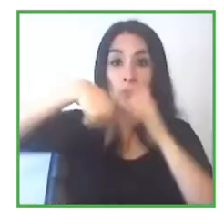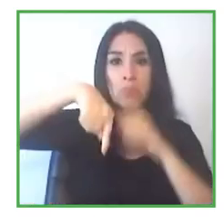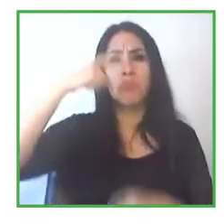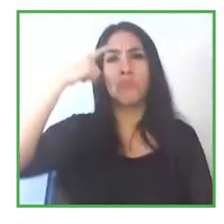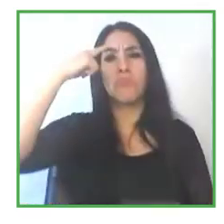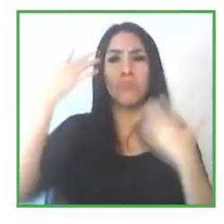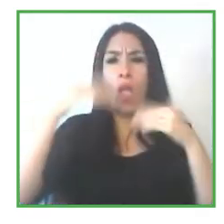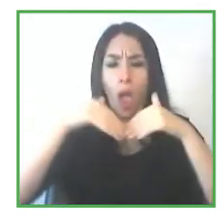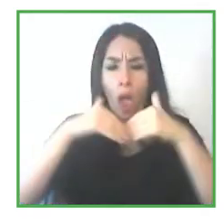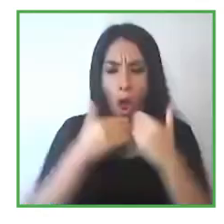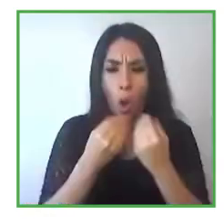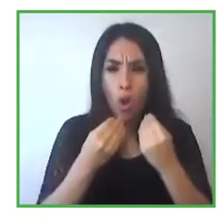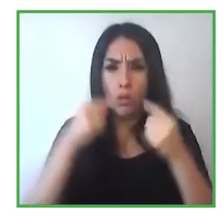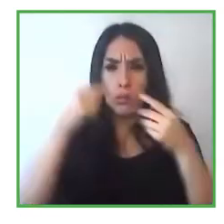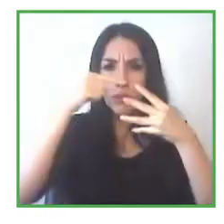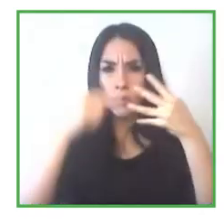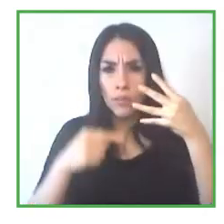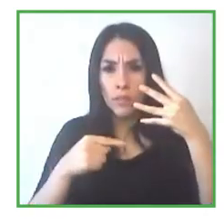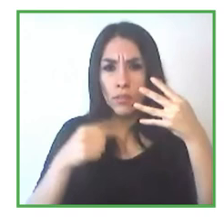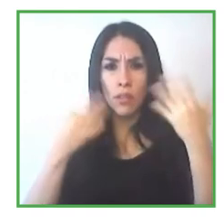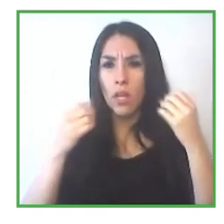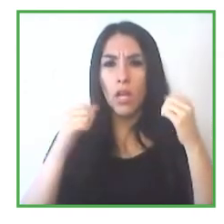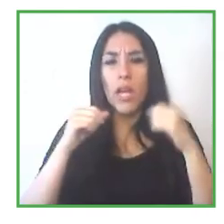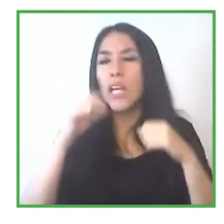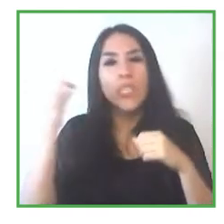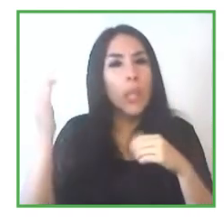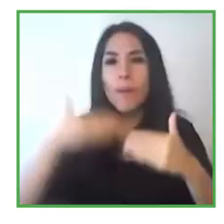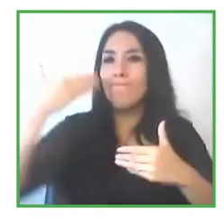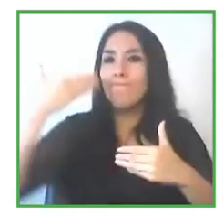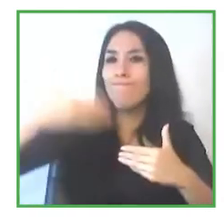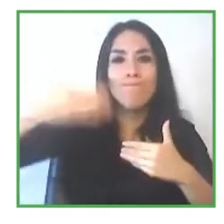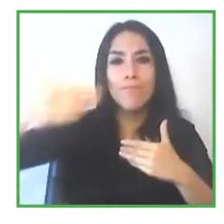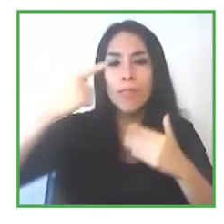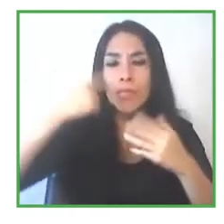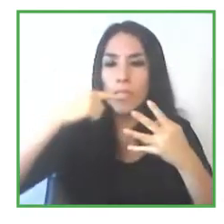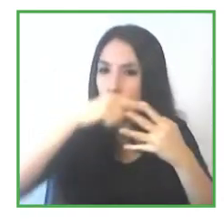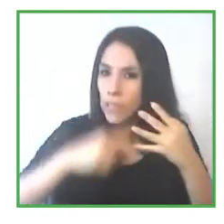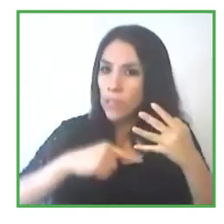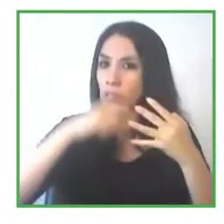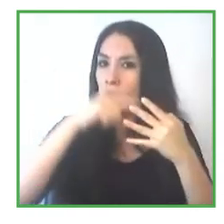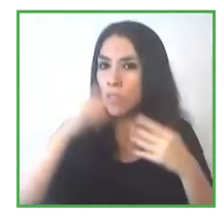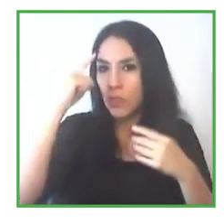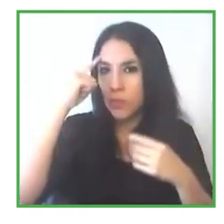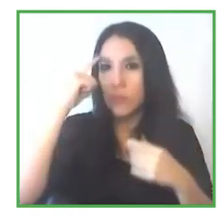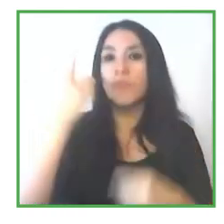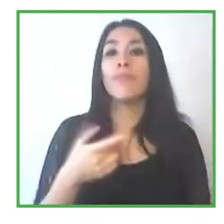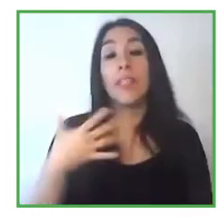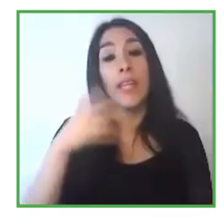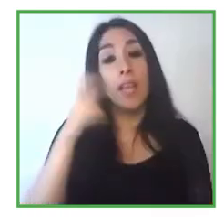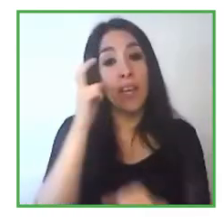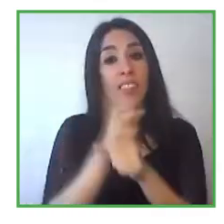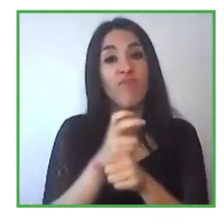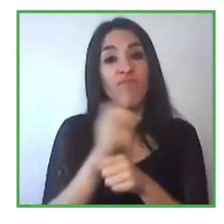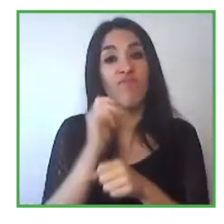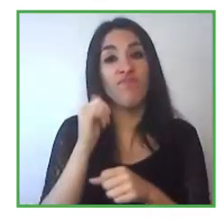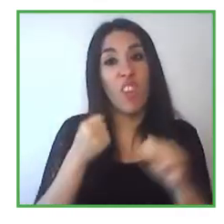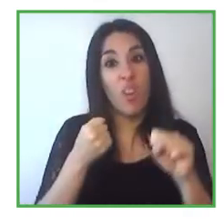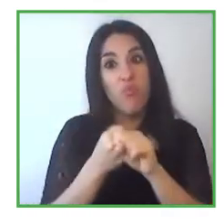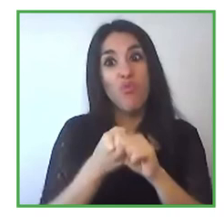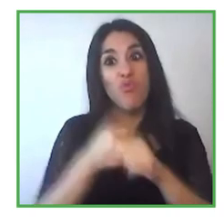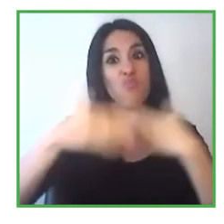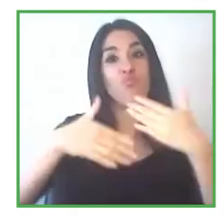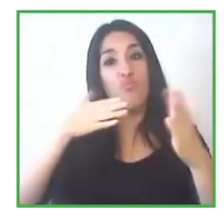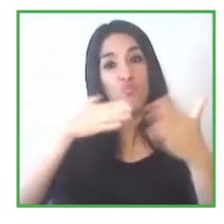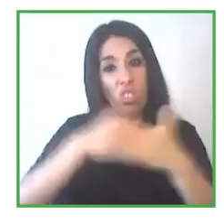conscientious aspects are difficult to overcome because they are related to the production of providing